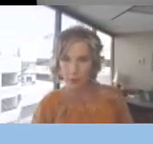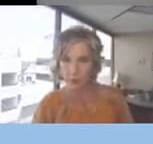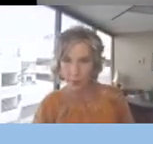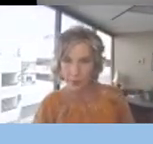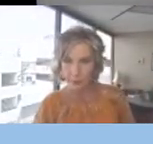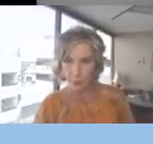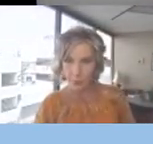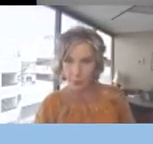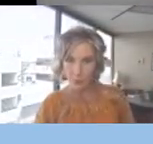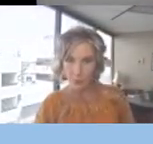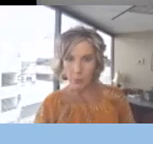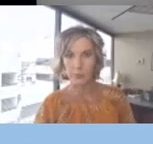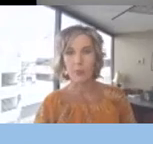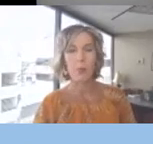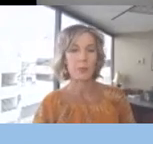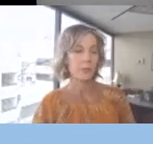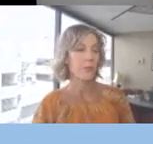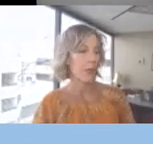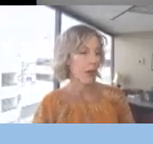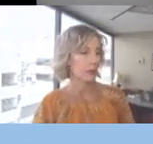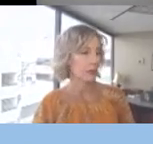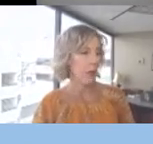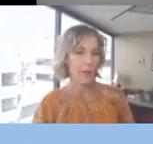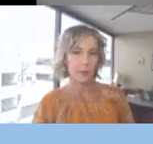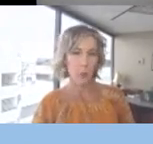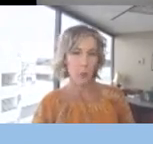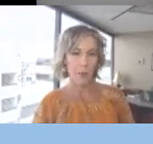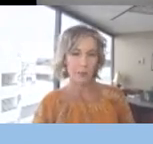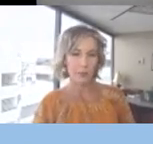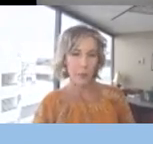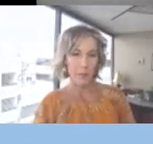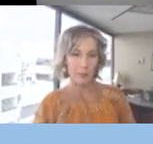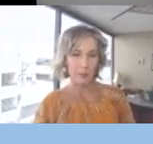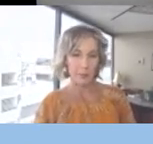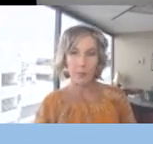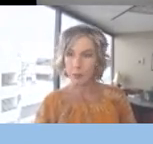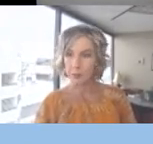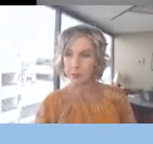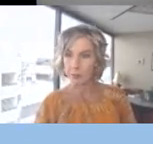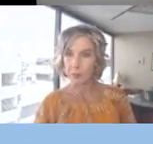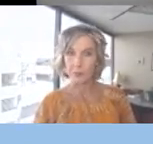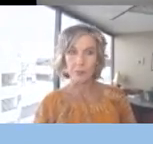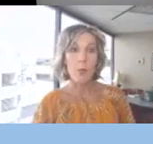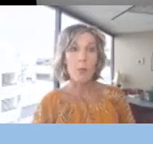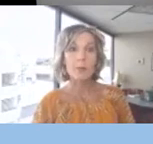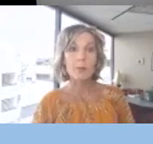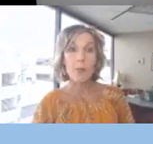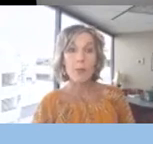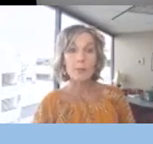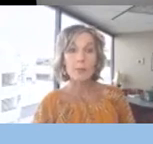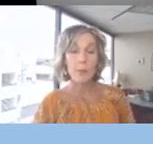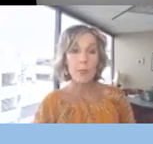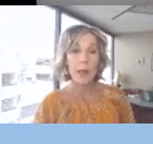of responses with training uh developing training for providers uh developing new